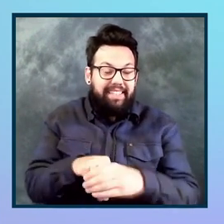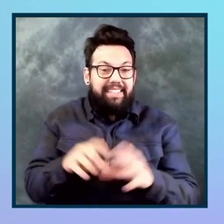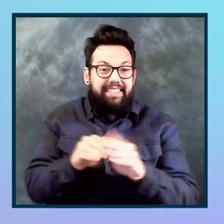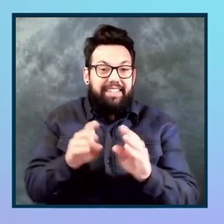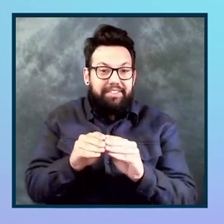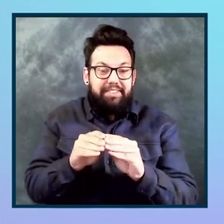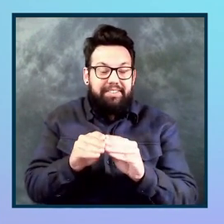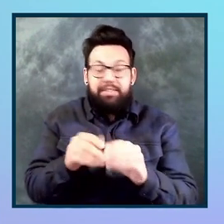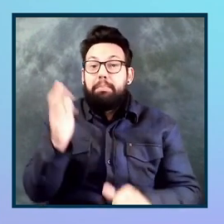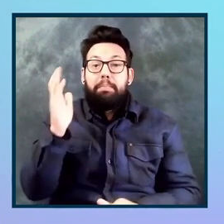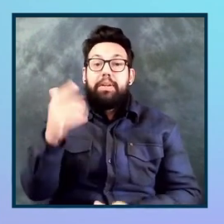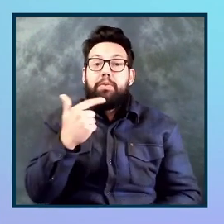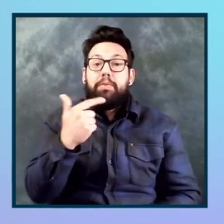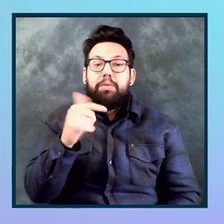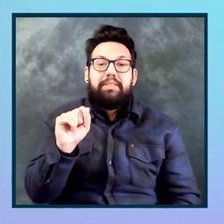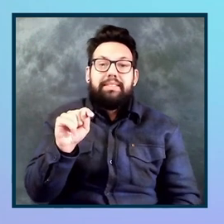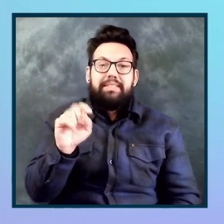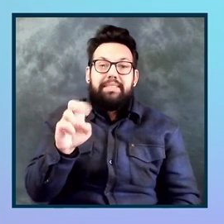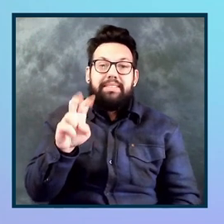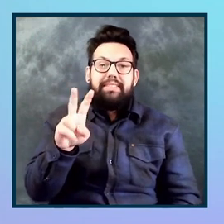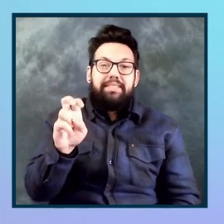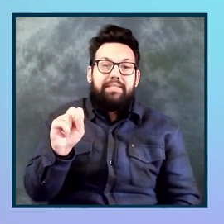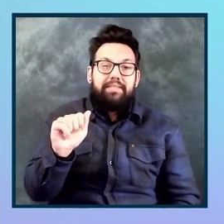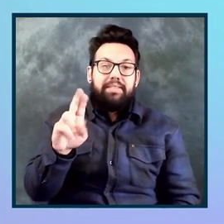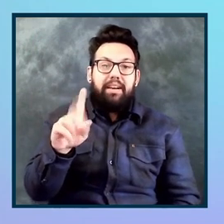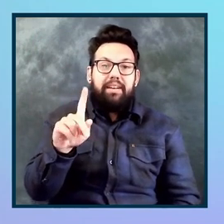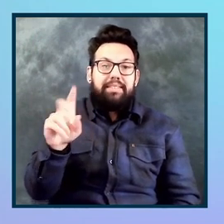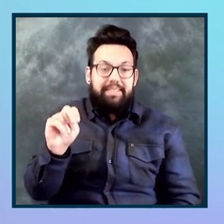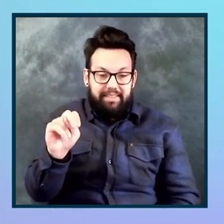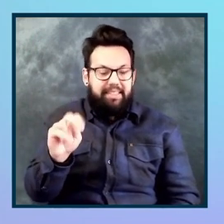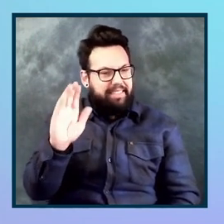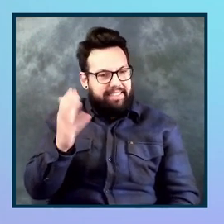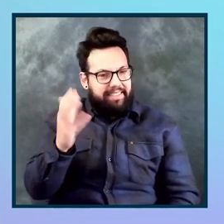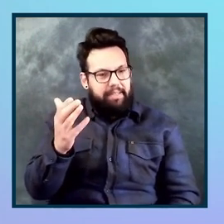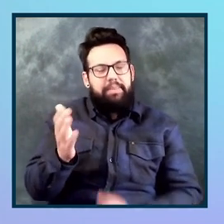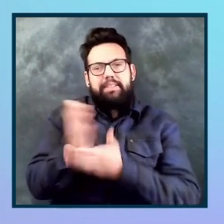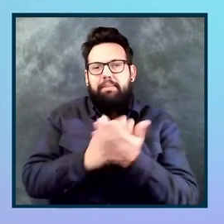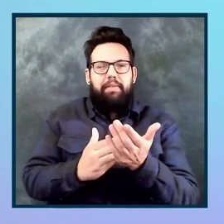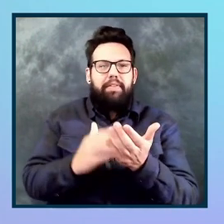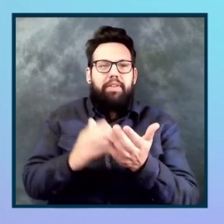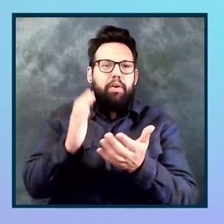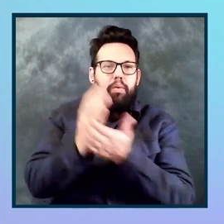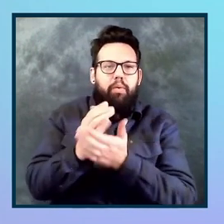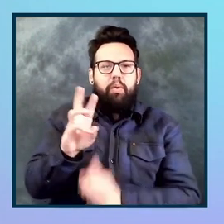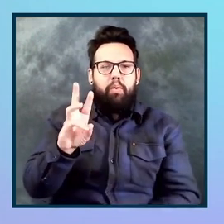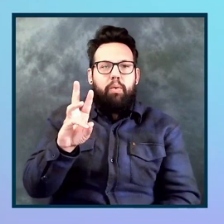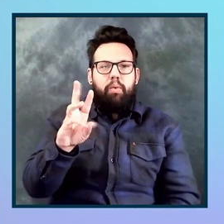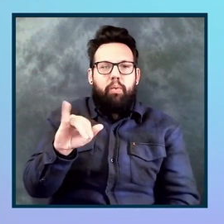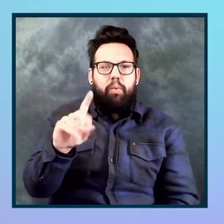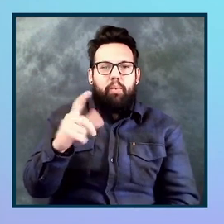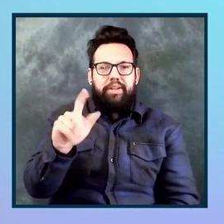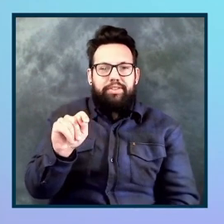appears to be that somehow some of the widgets out there are disabling things and doing things that are